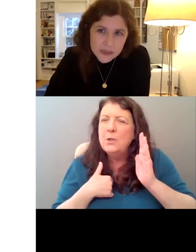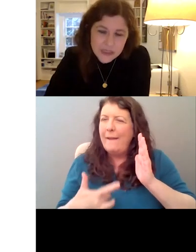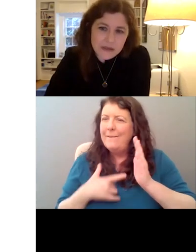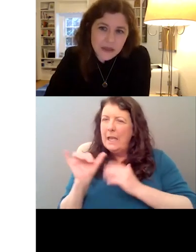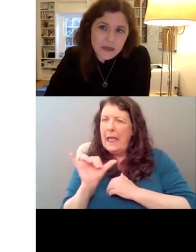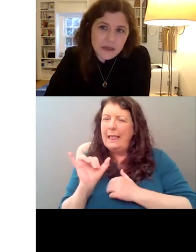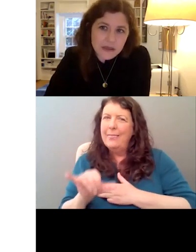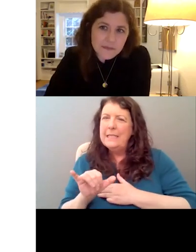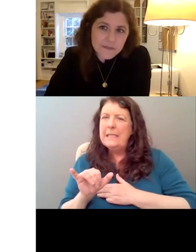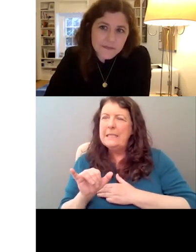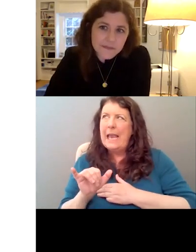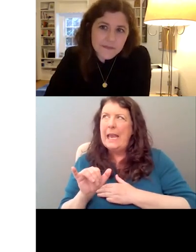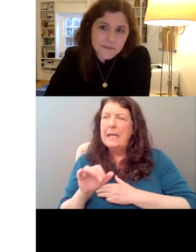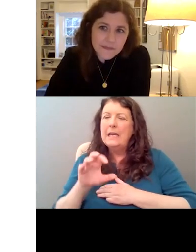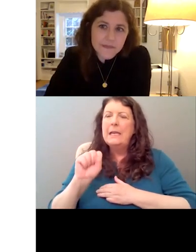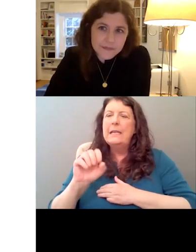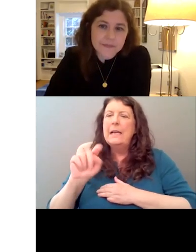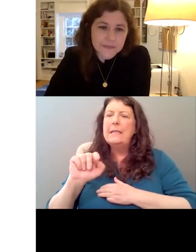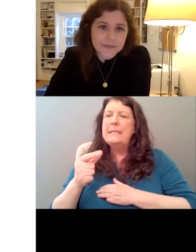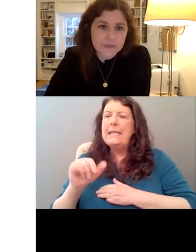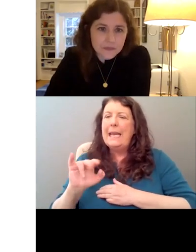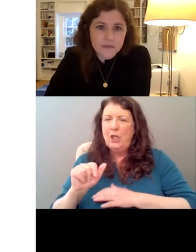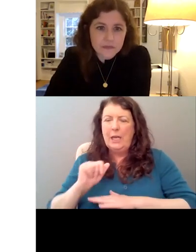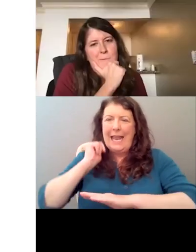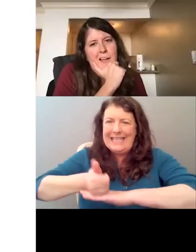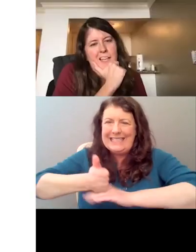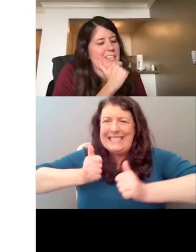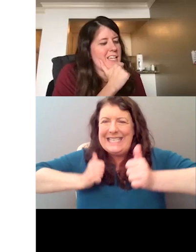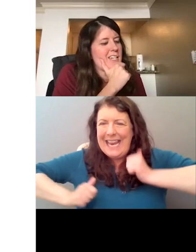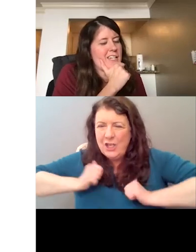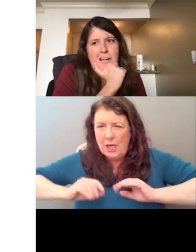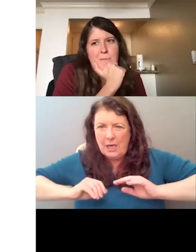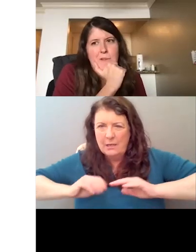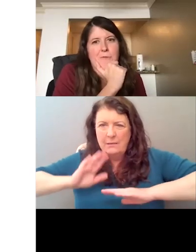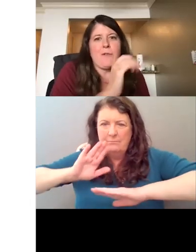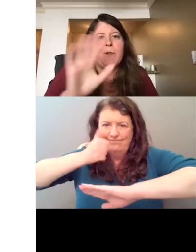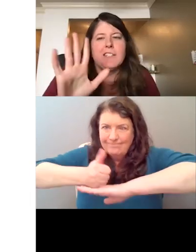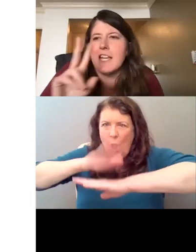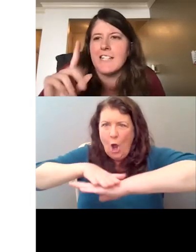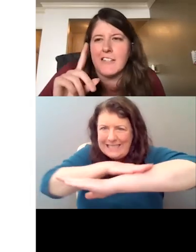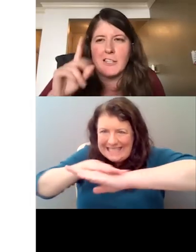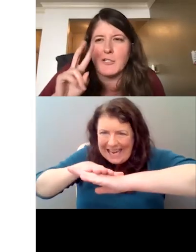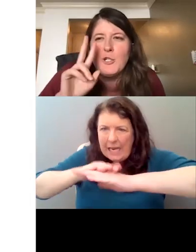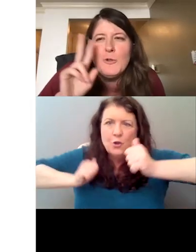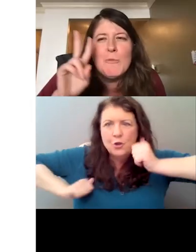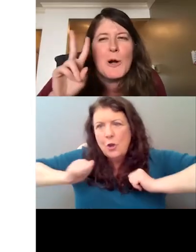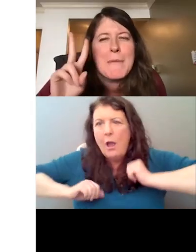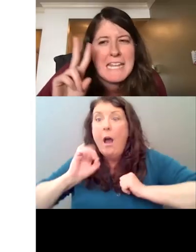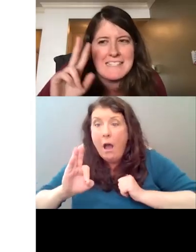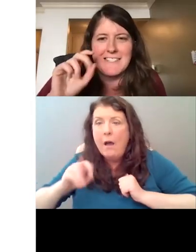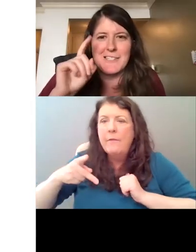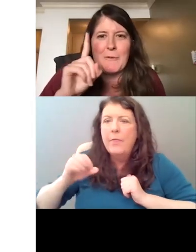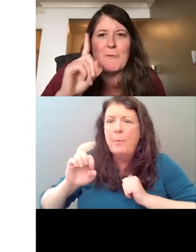poem, split the lark. Yeah. Um, I think, um, if we, if we could take like, like two